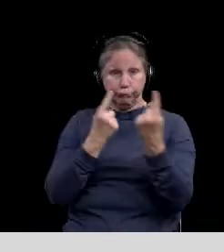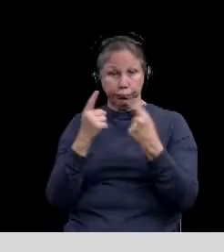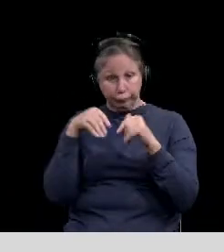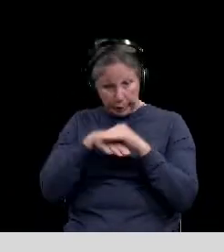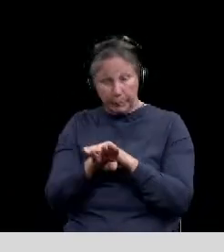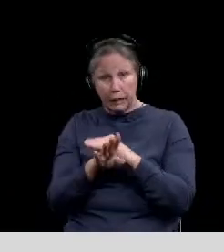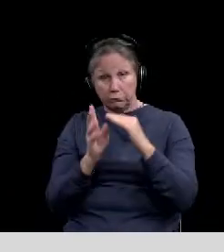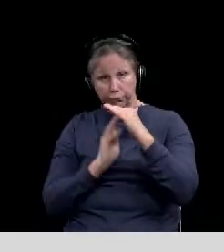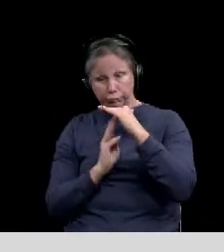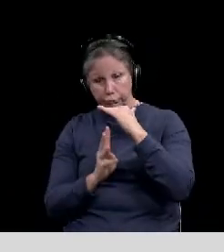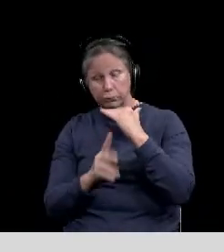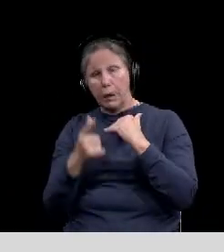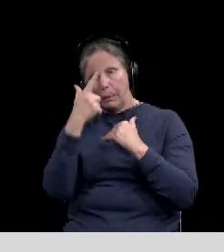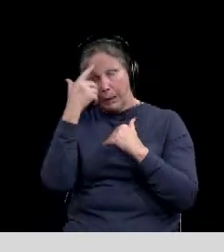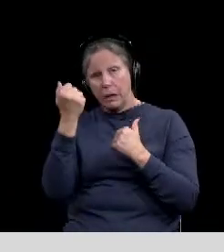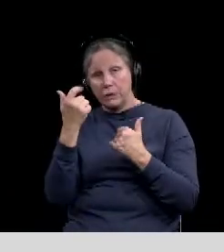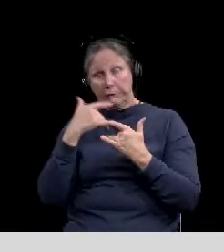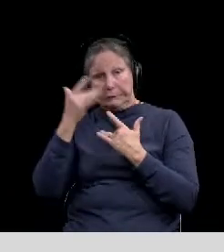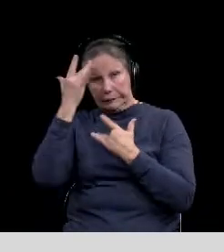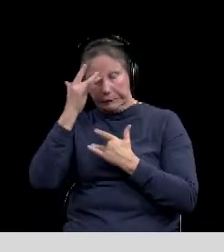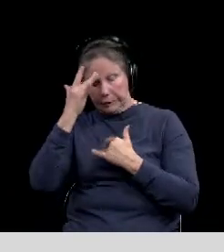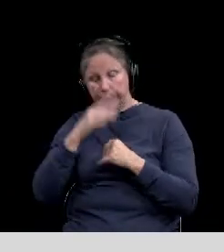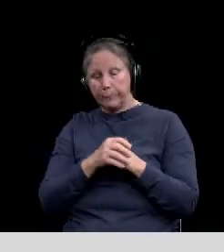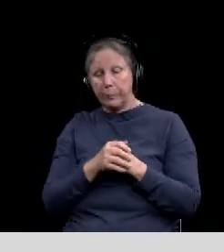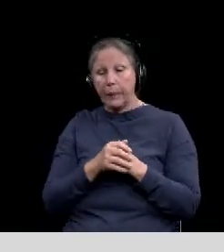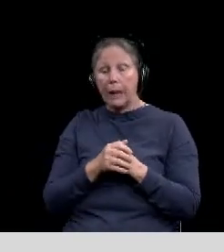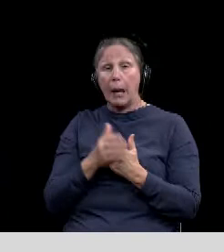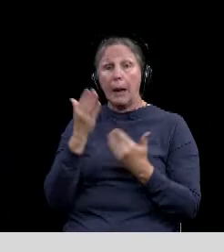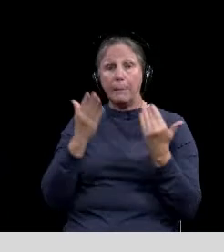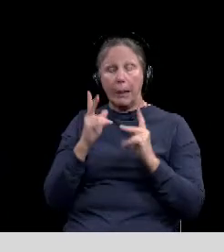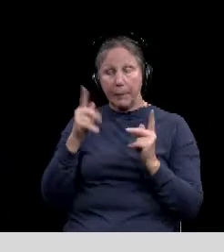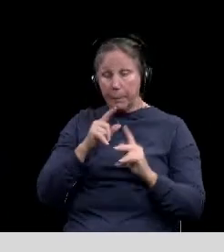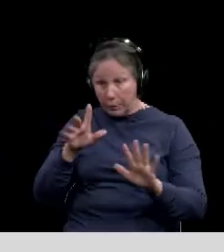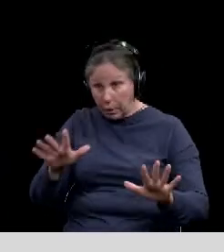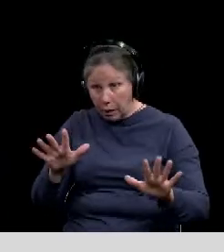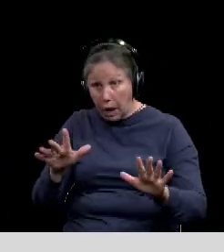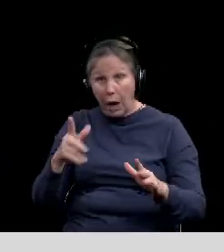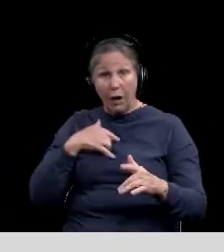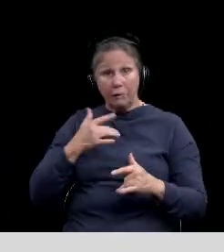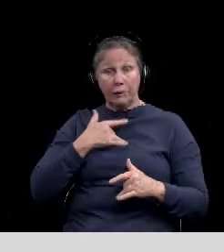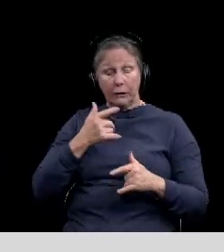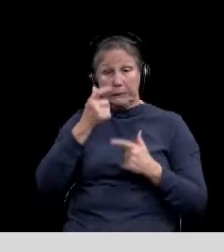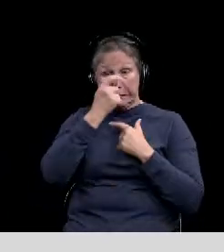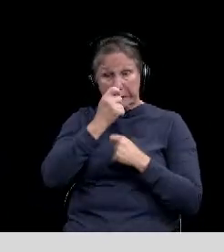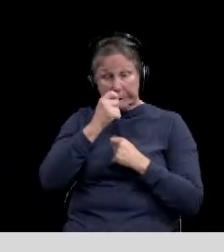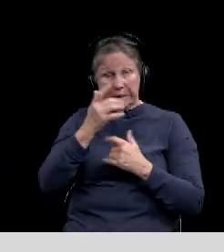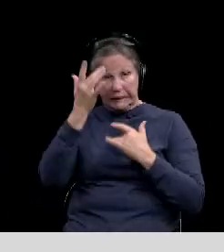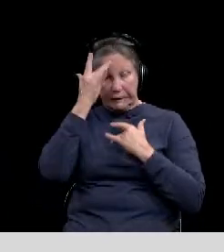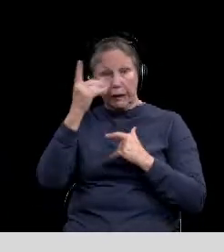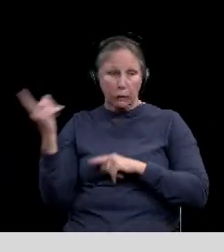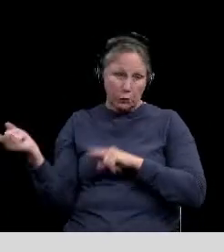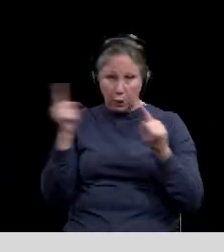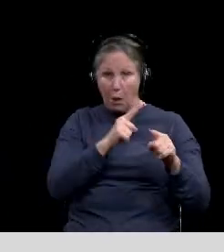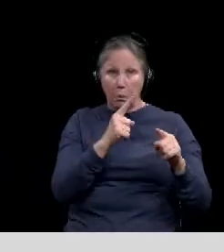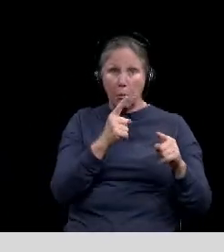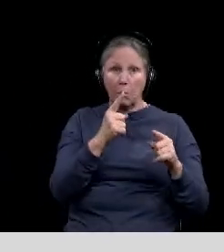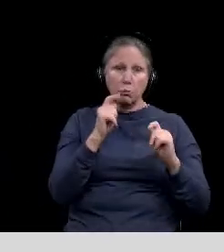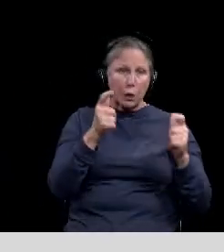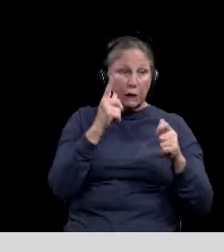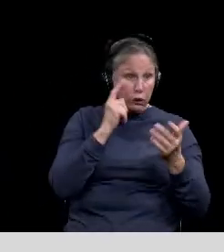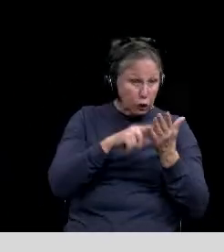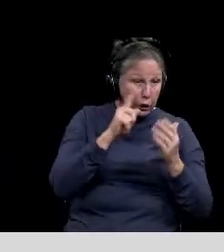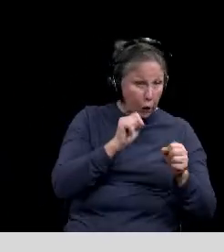very well, it could be because that people know that they need to be seeking for coronavirus care for coronavirus like symptoms